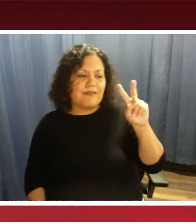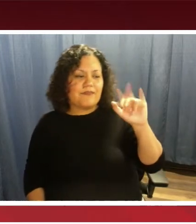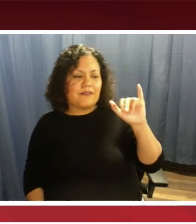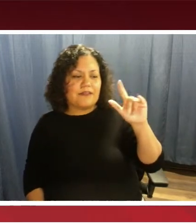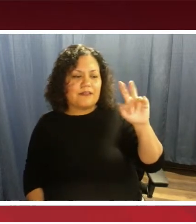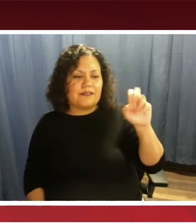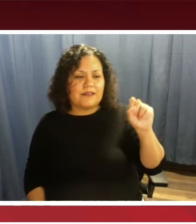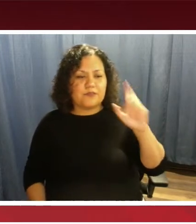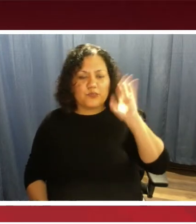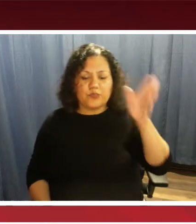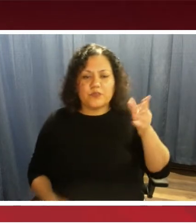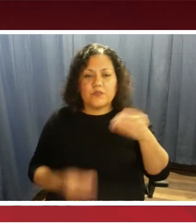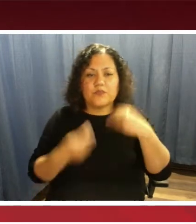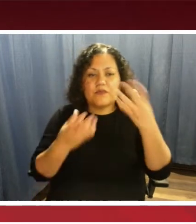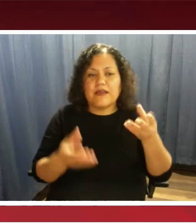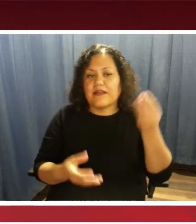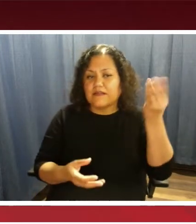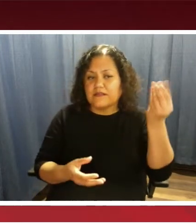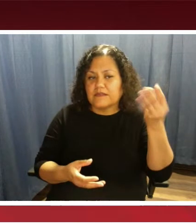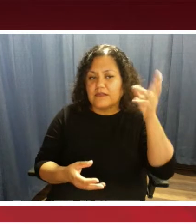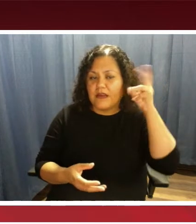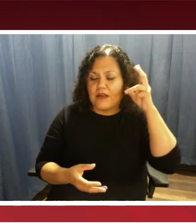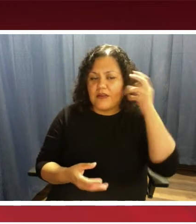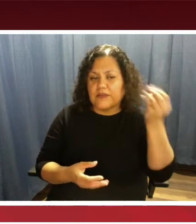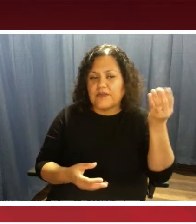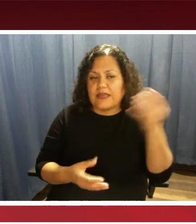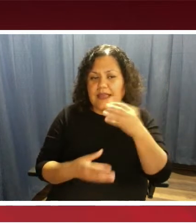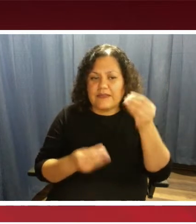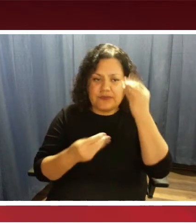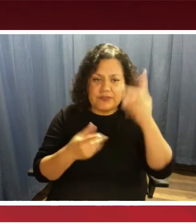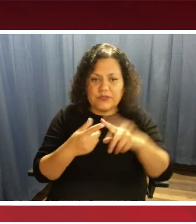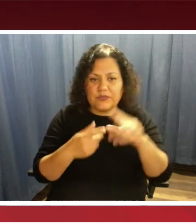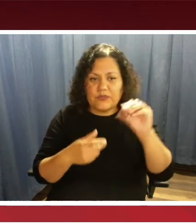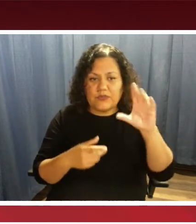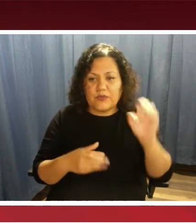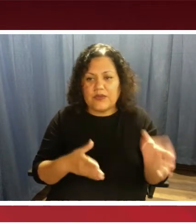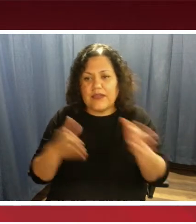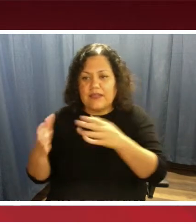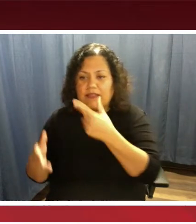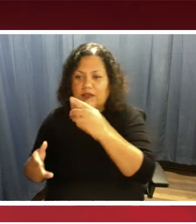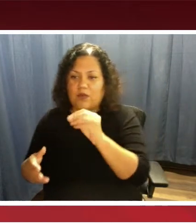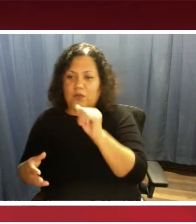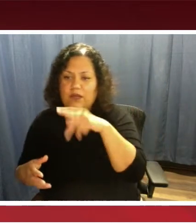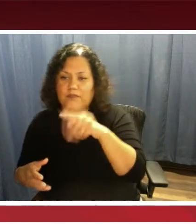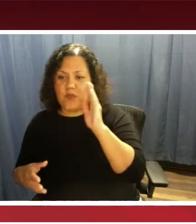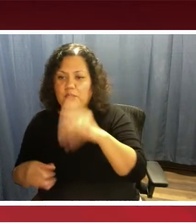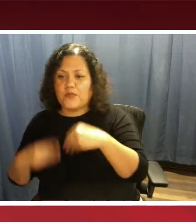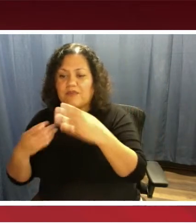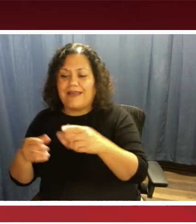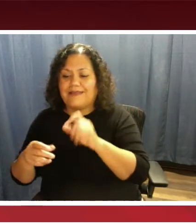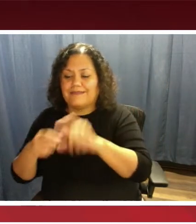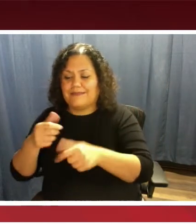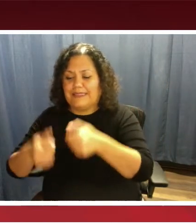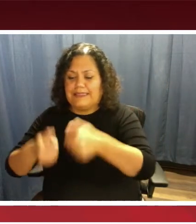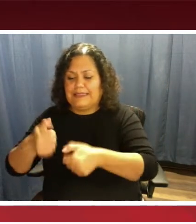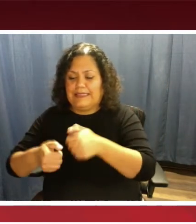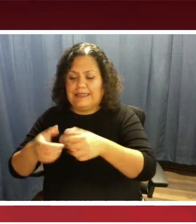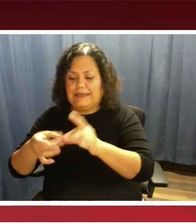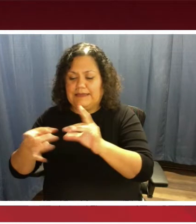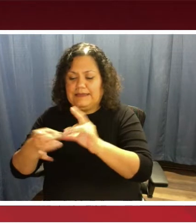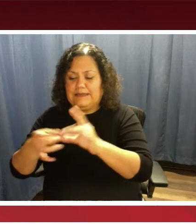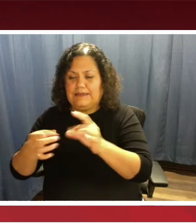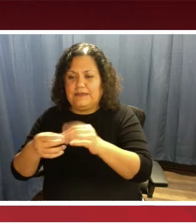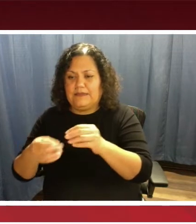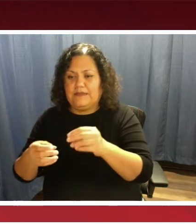guidance, plus information to the code, and the NaviLens Go app will provide a text message of information stored in the code.